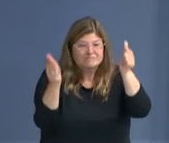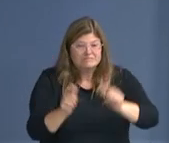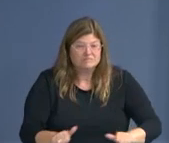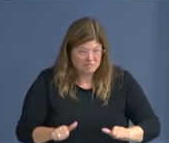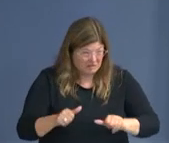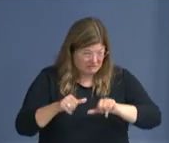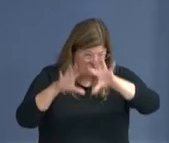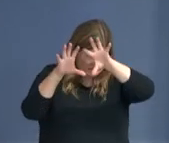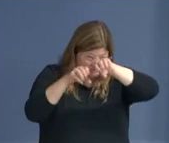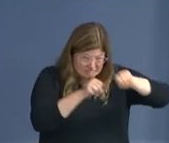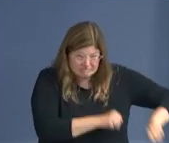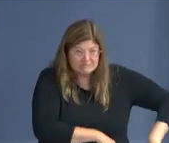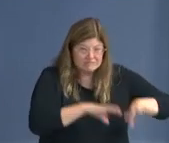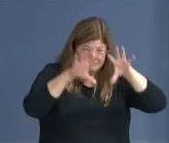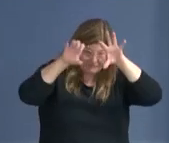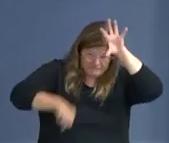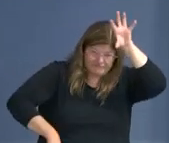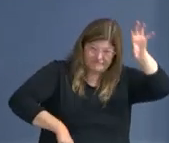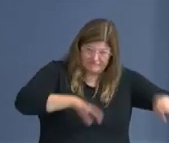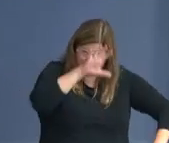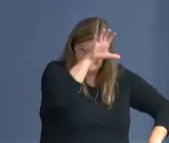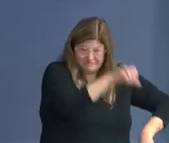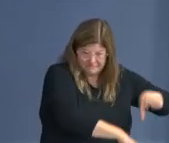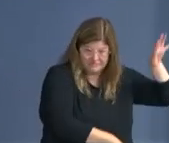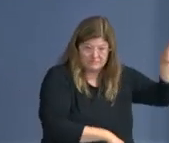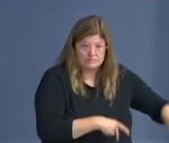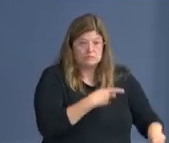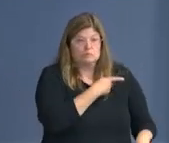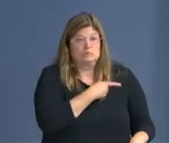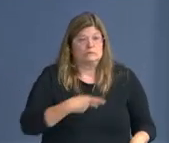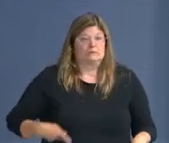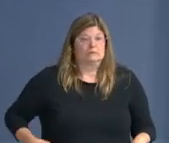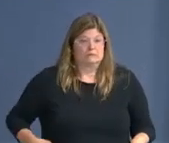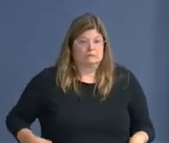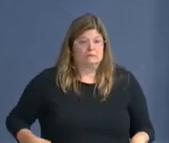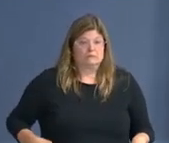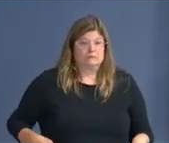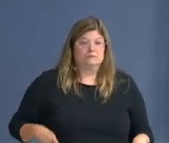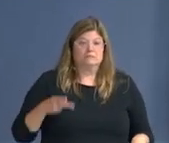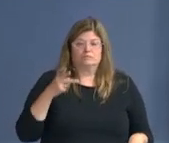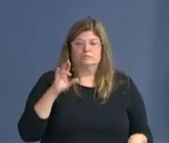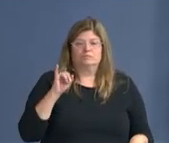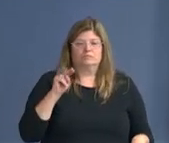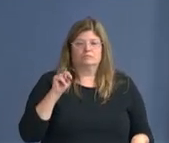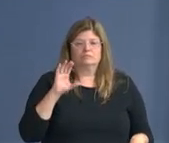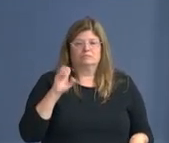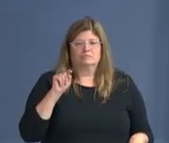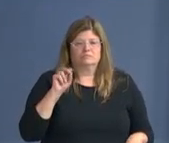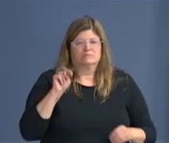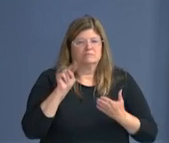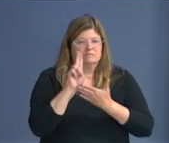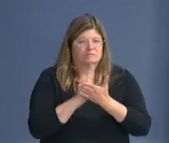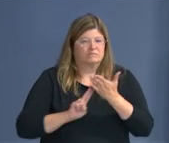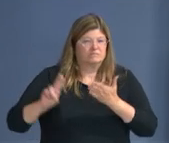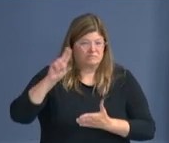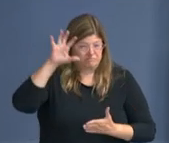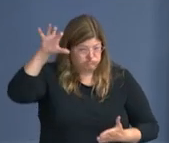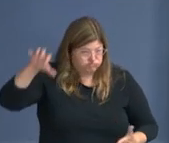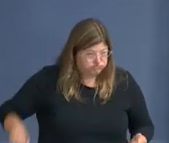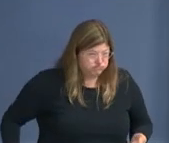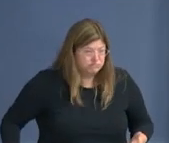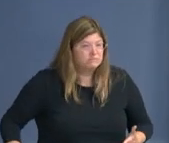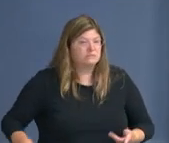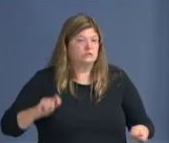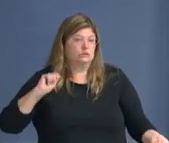has removed the name of Woodrow Wilson, the former president. There has been a movement for years to change the name of Woodrow Wilson High School